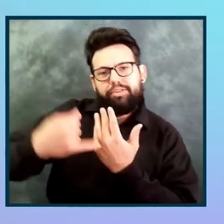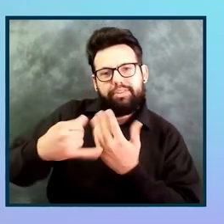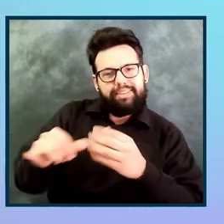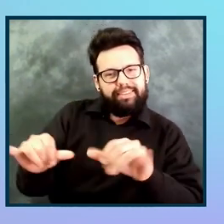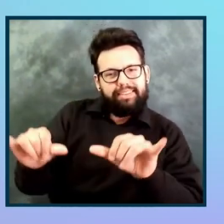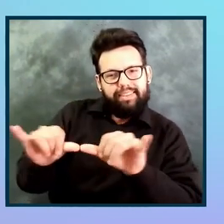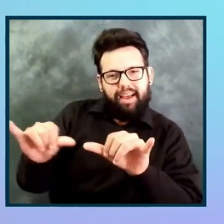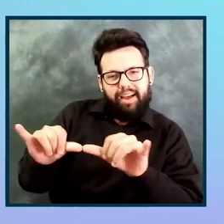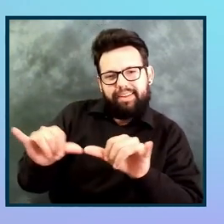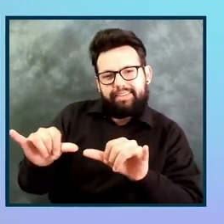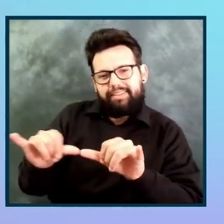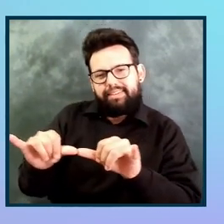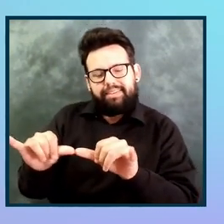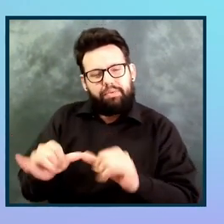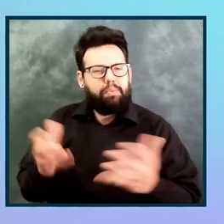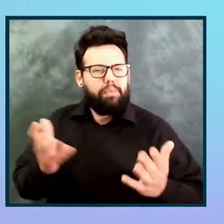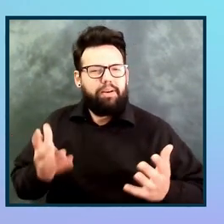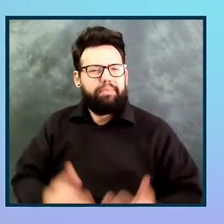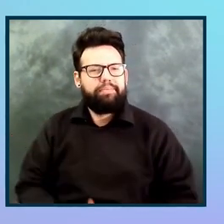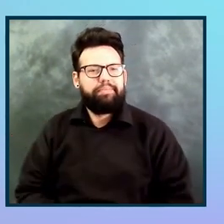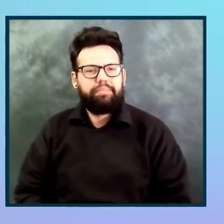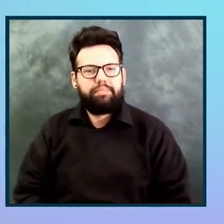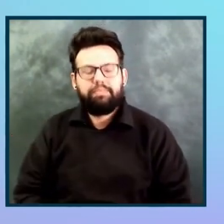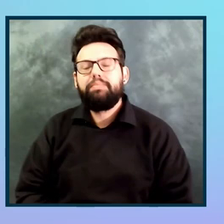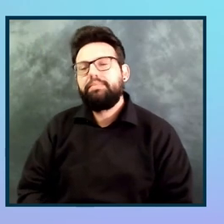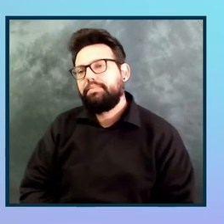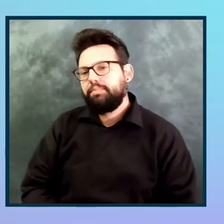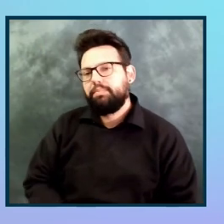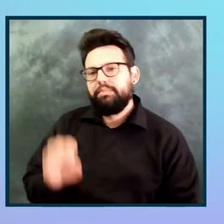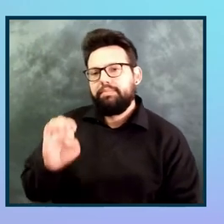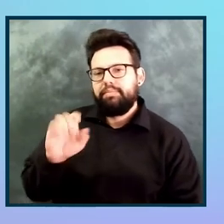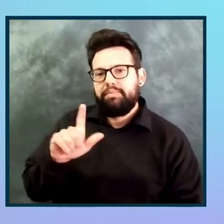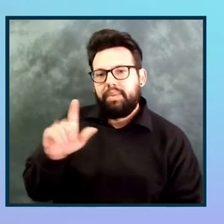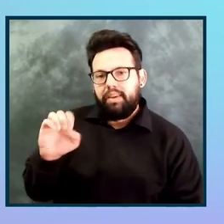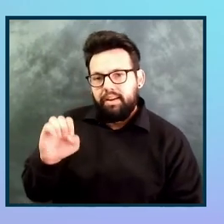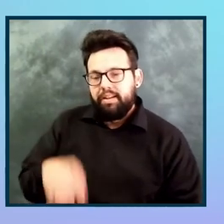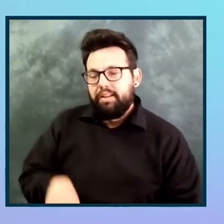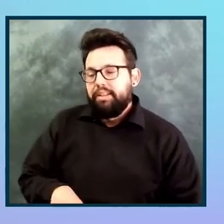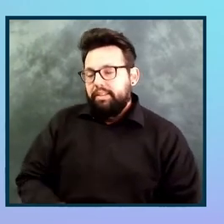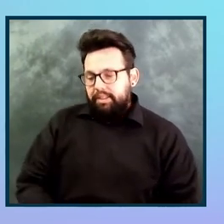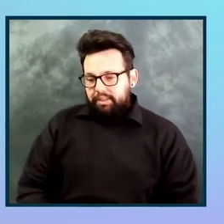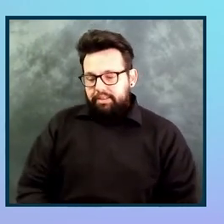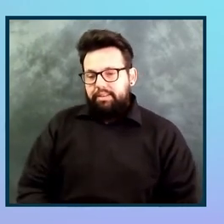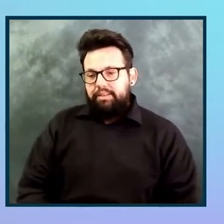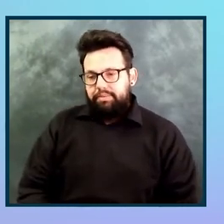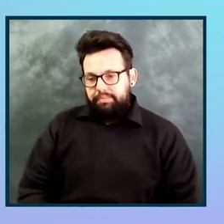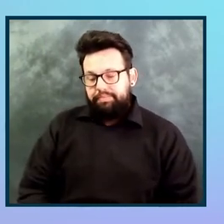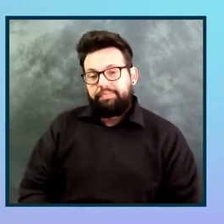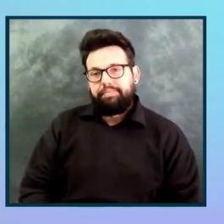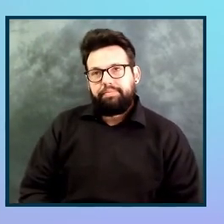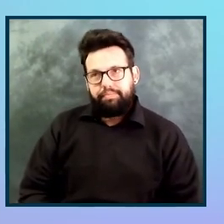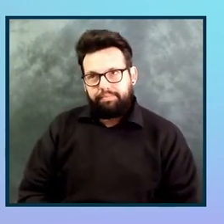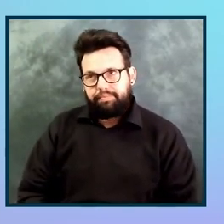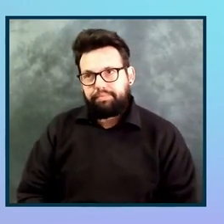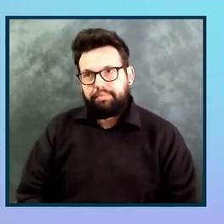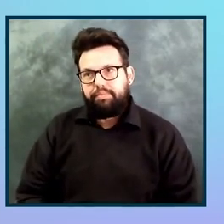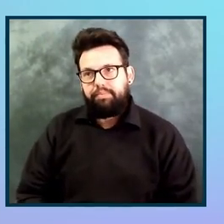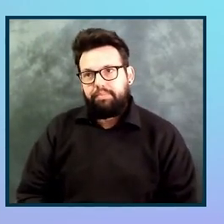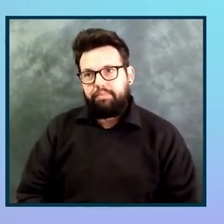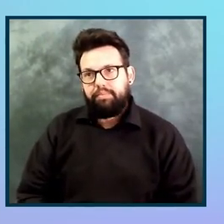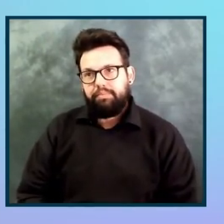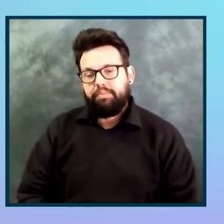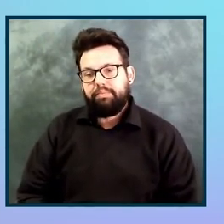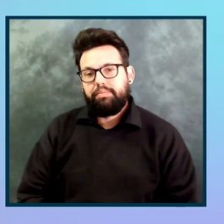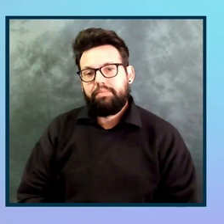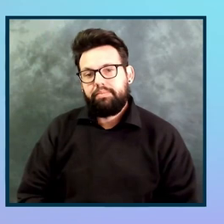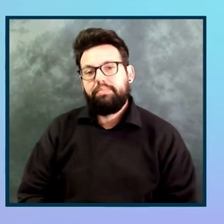the hybrid audits? I think that we tested the theory that was from the